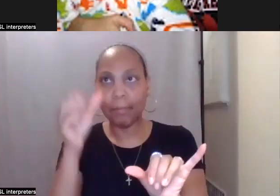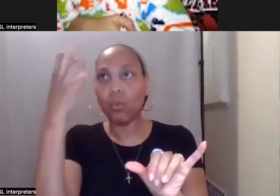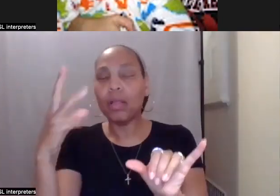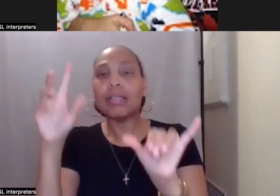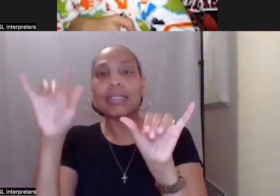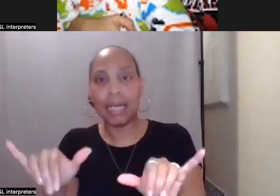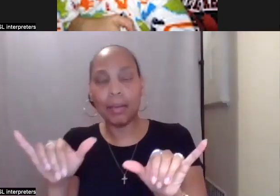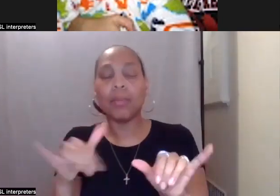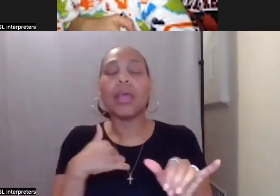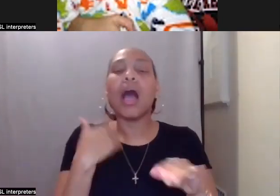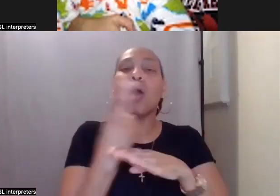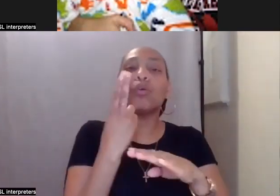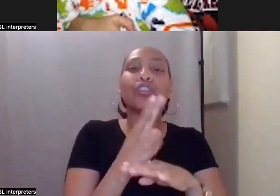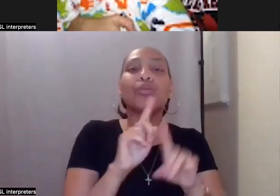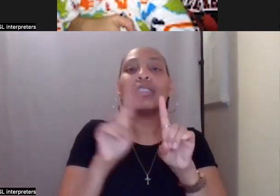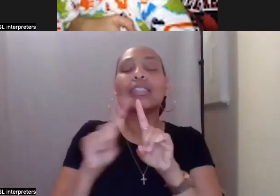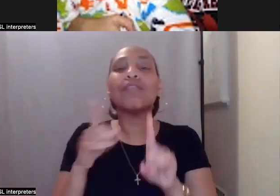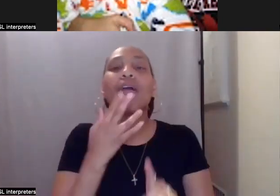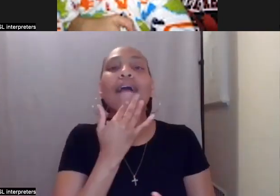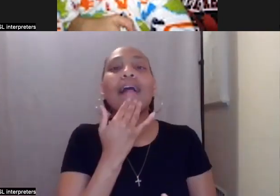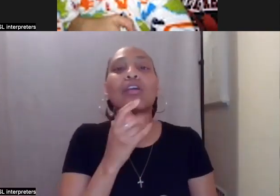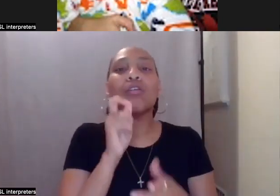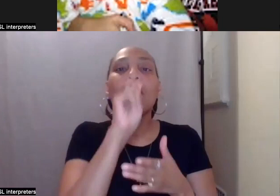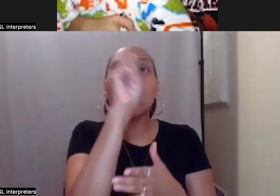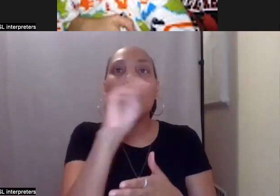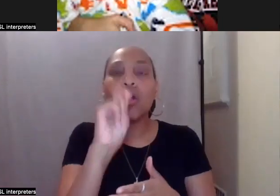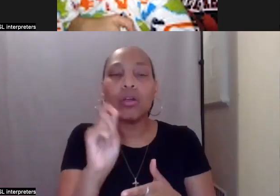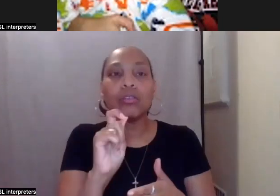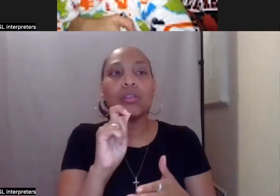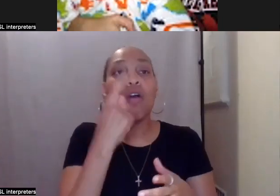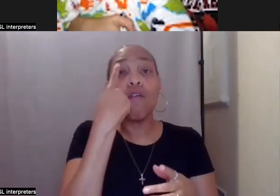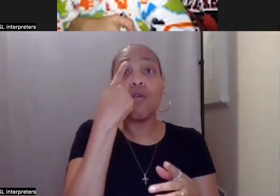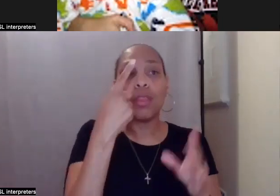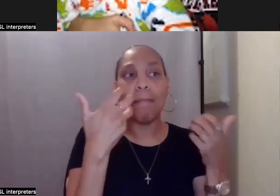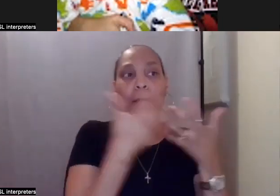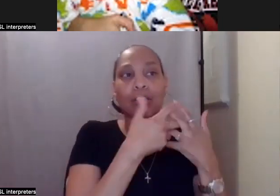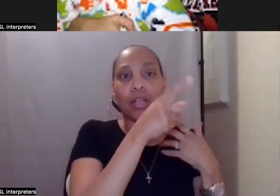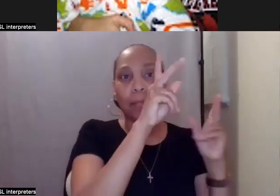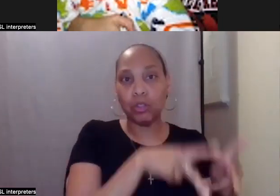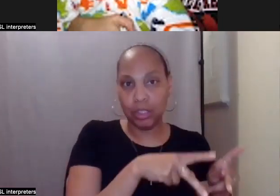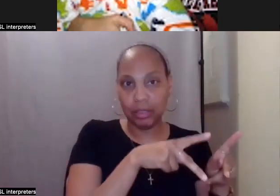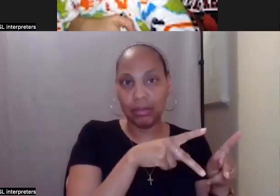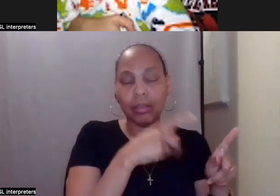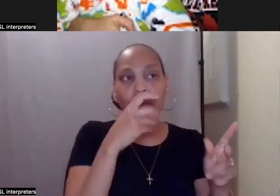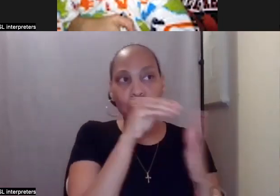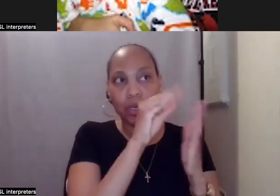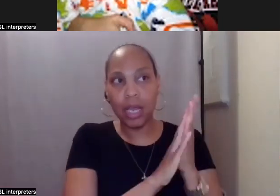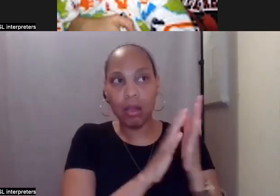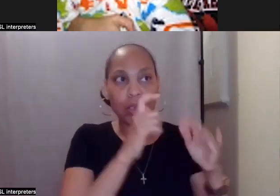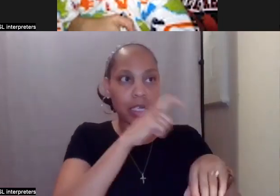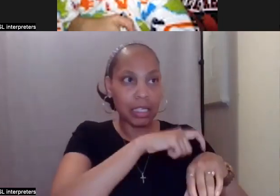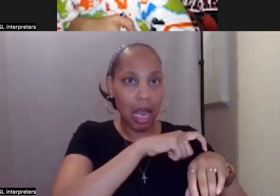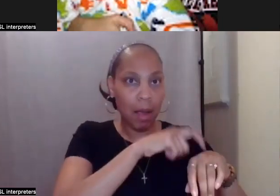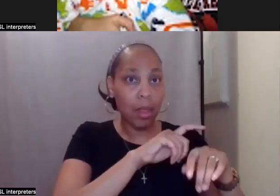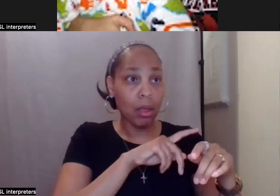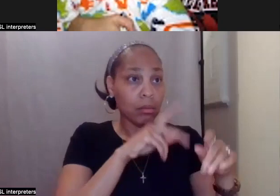a different color marker for each person and noted the time they arrived and left each day. And then at the end of the week, I would total each